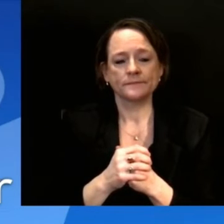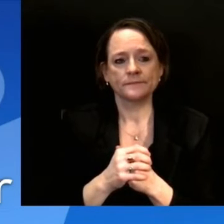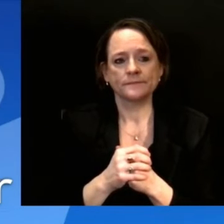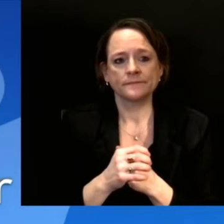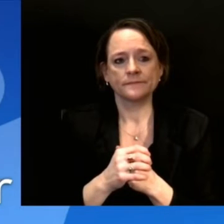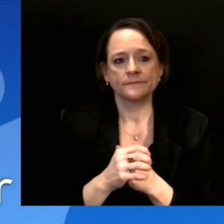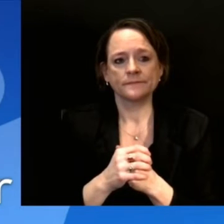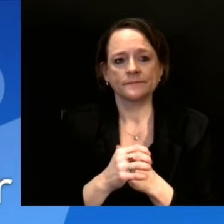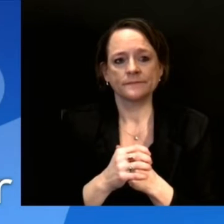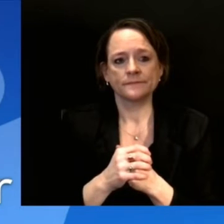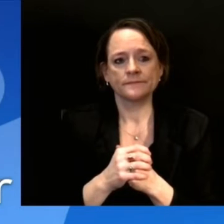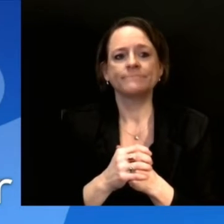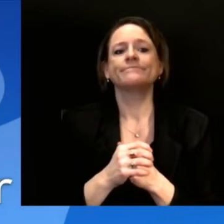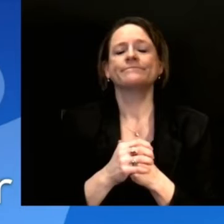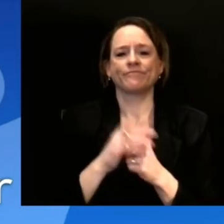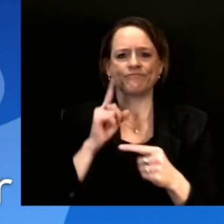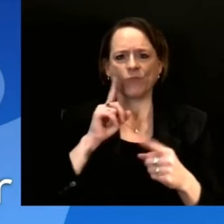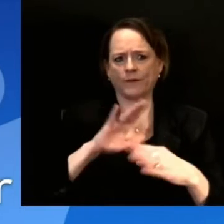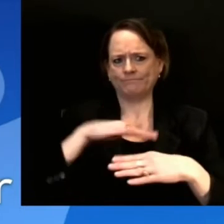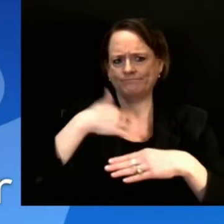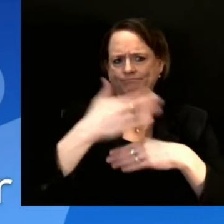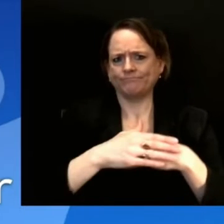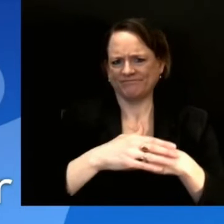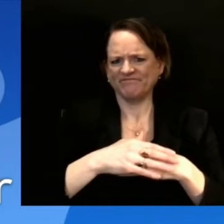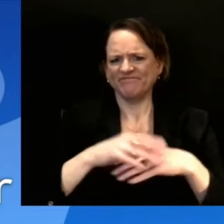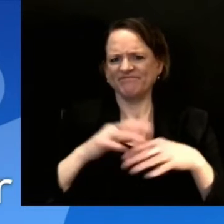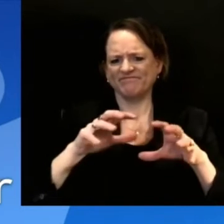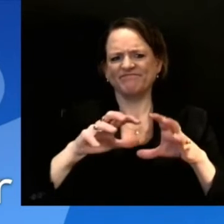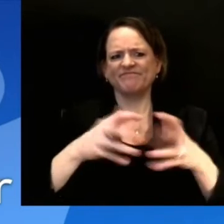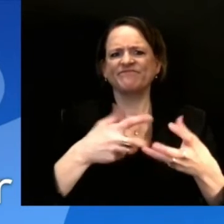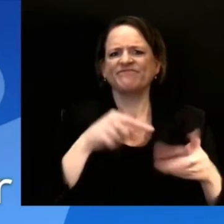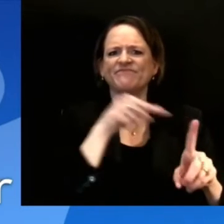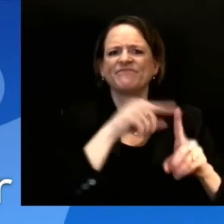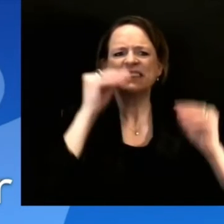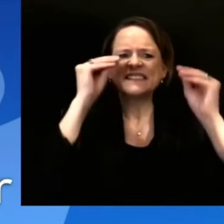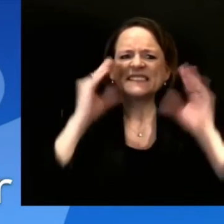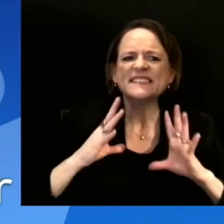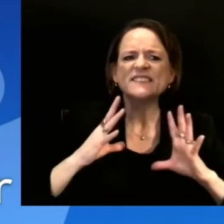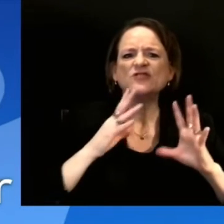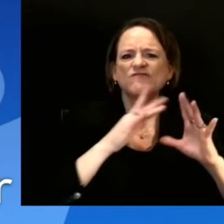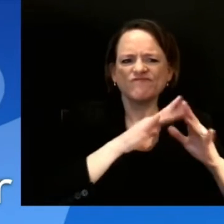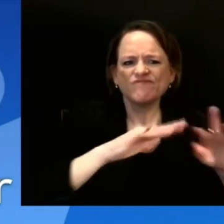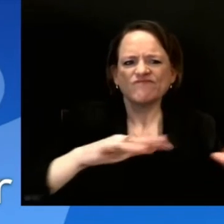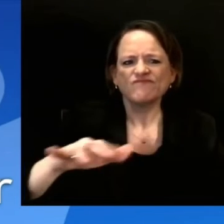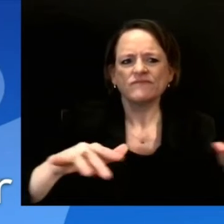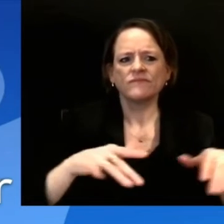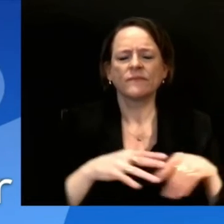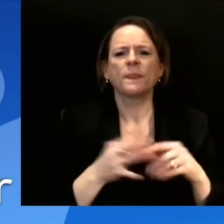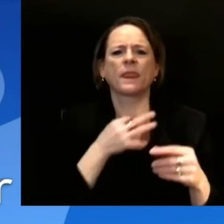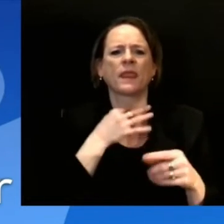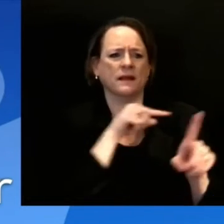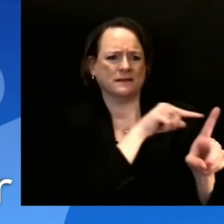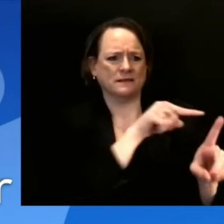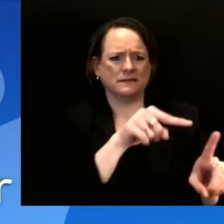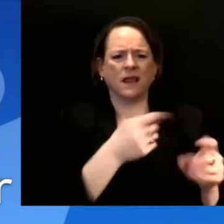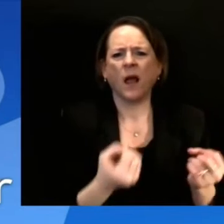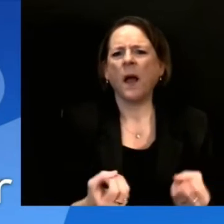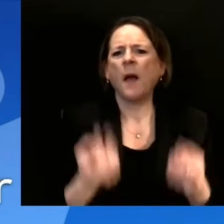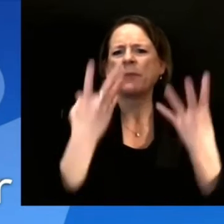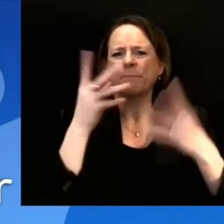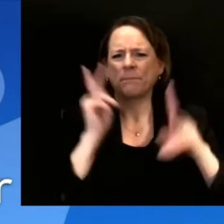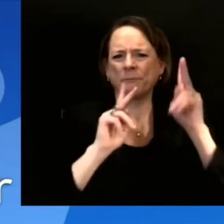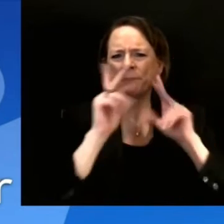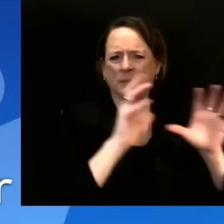expecting with the teachers and everybody starting on March 1st? then also, where do people with kind of pre-existing